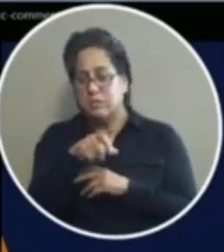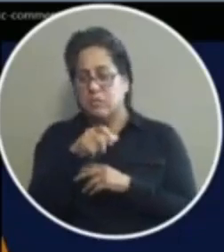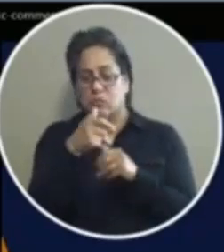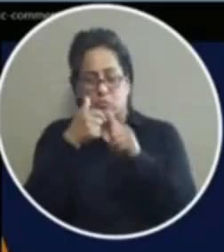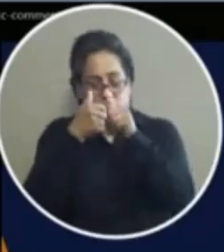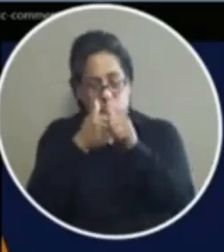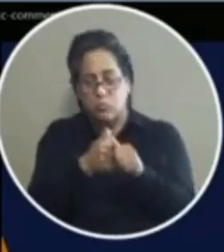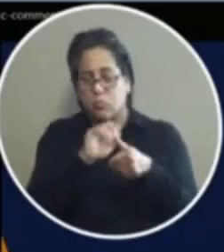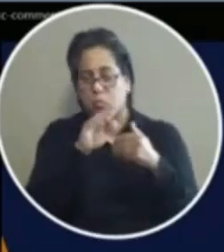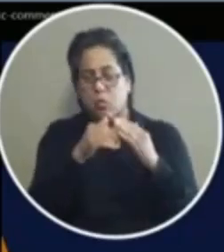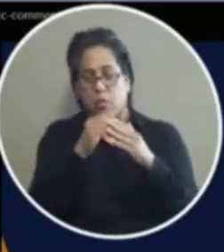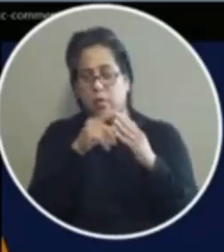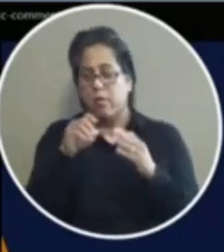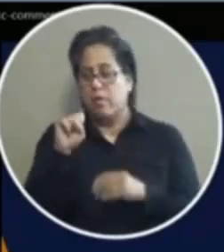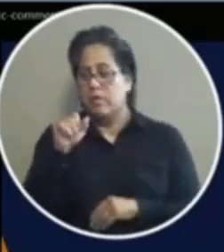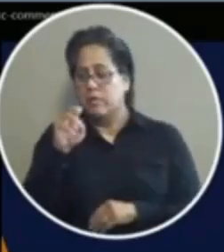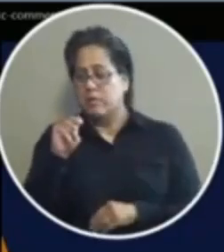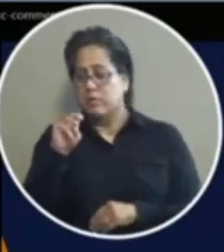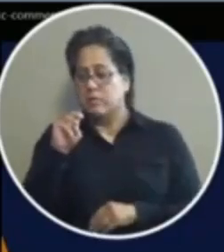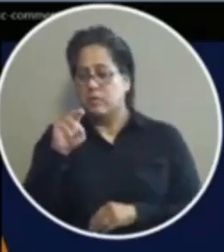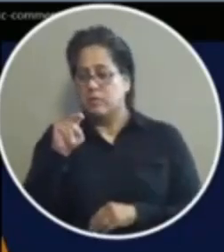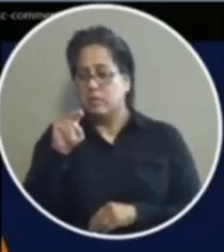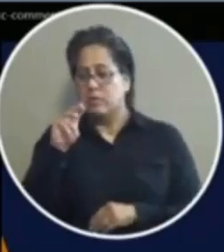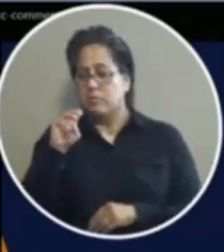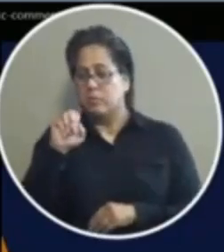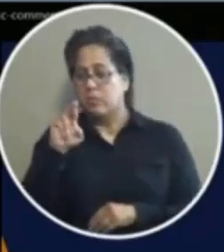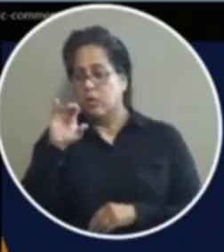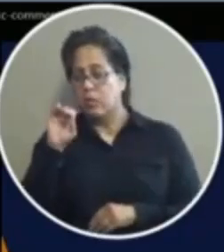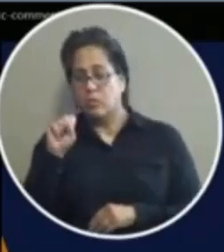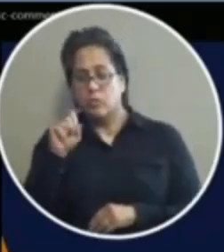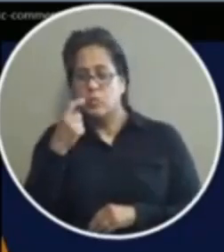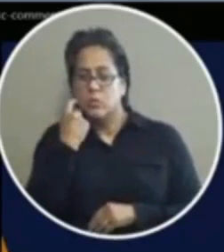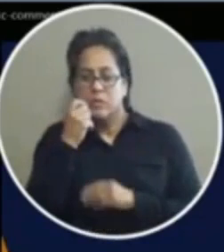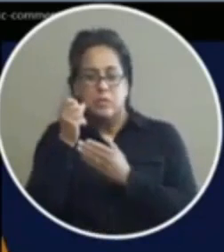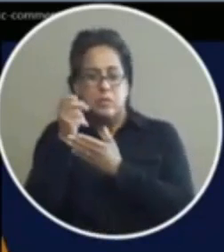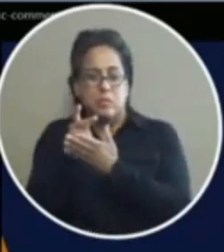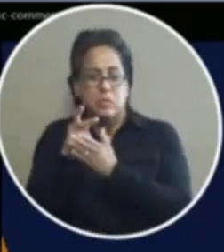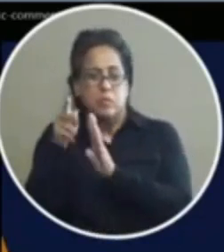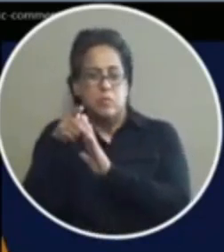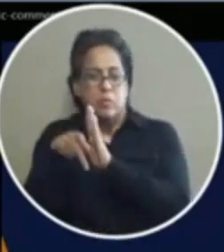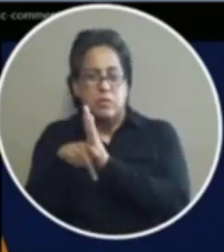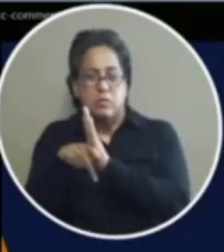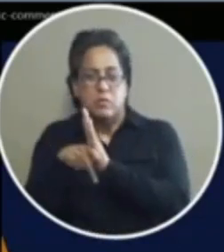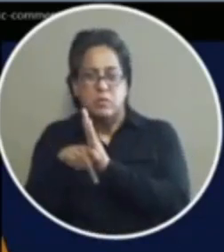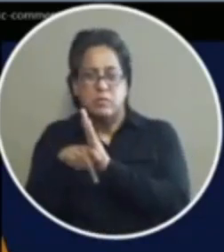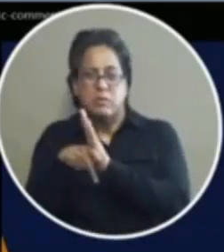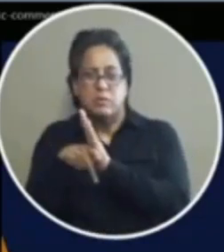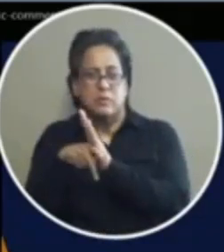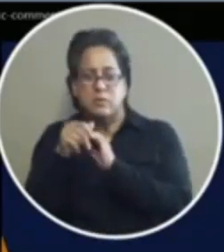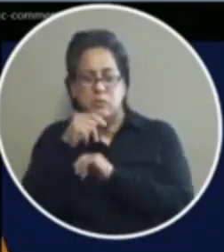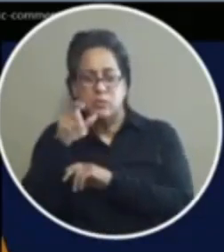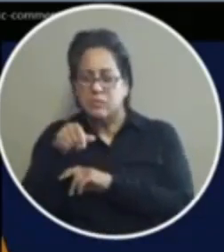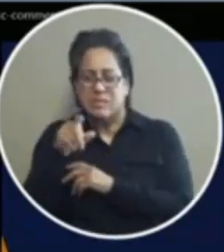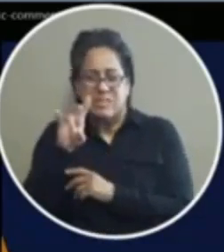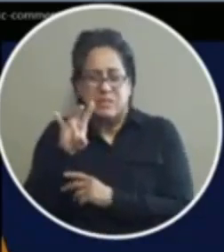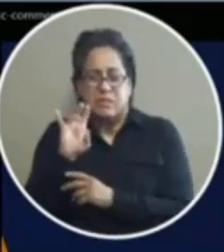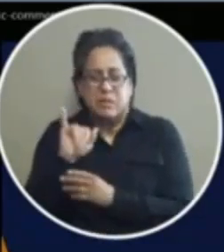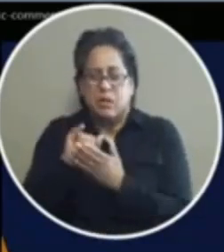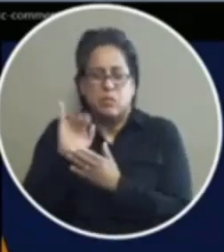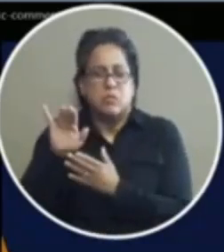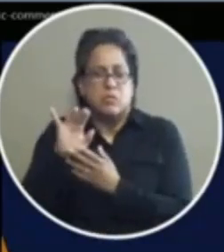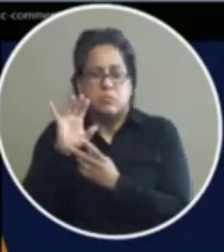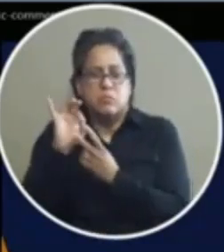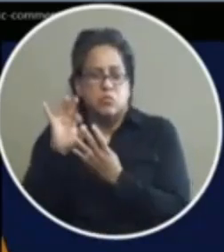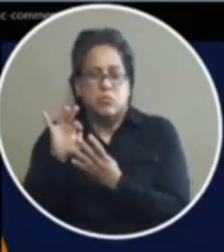san marcos just last week passed a policy that embraced all seven you don't have to that's their choice